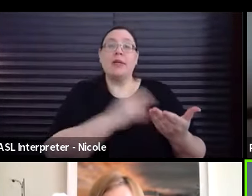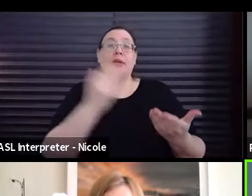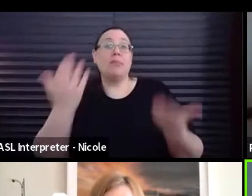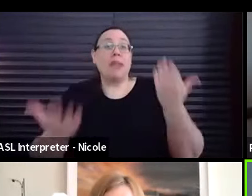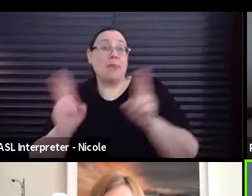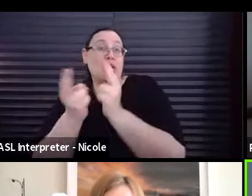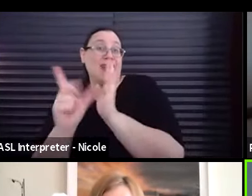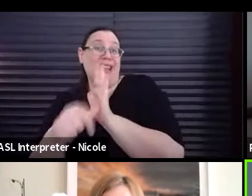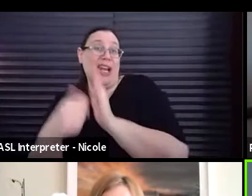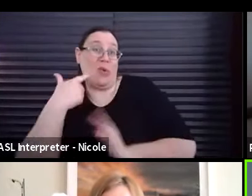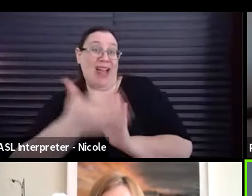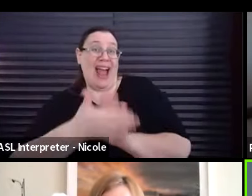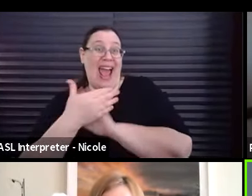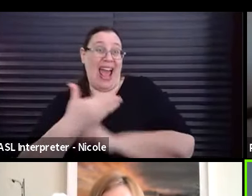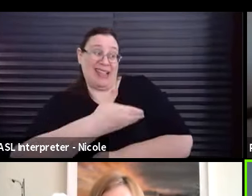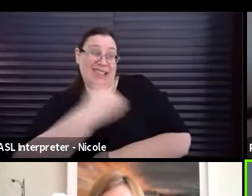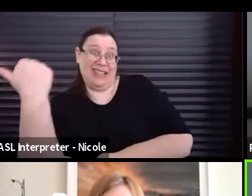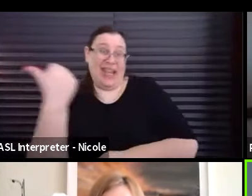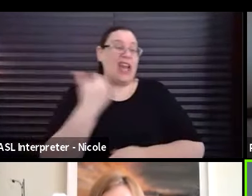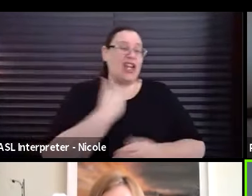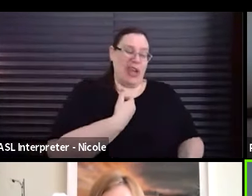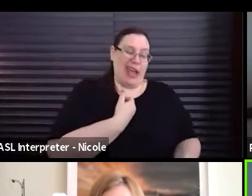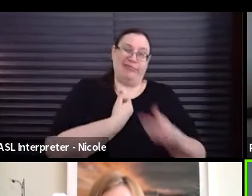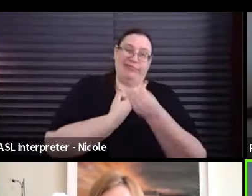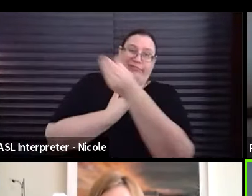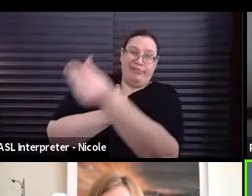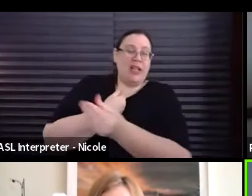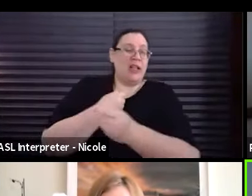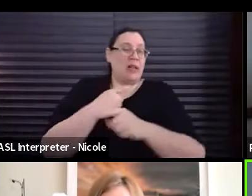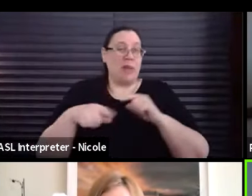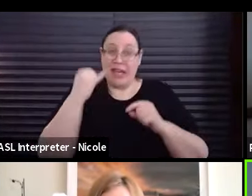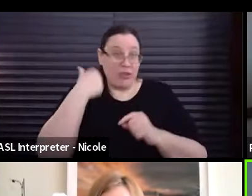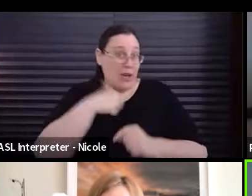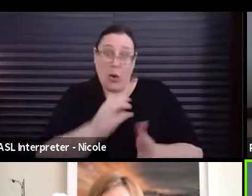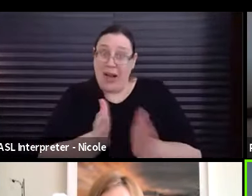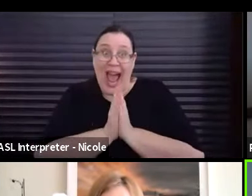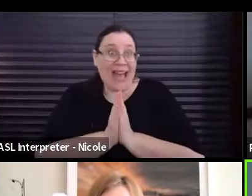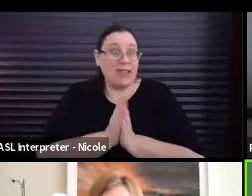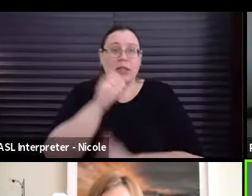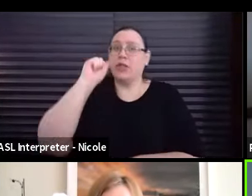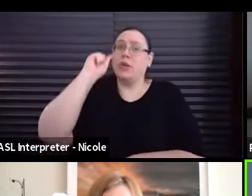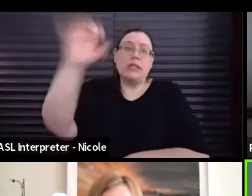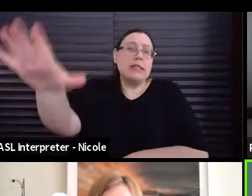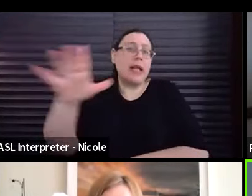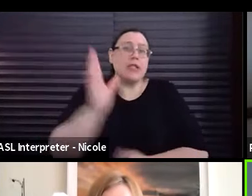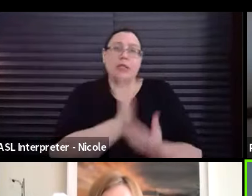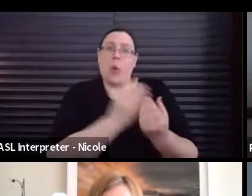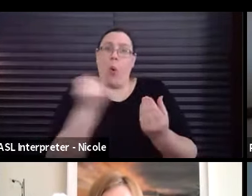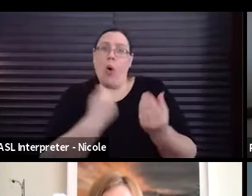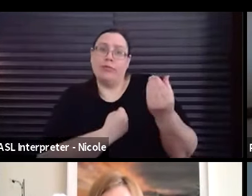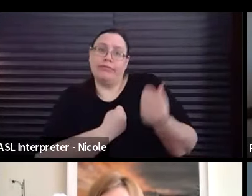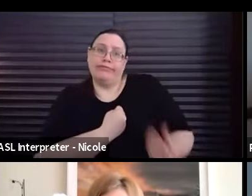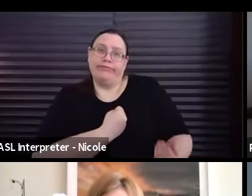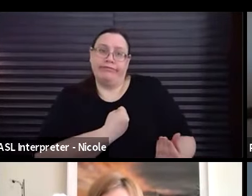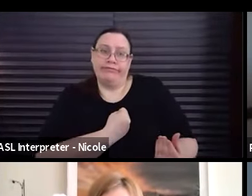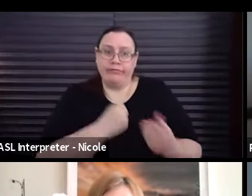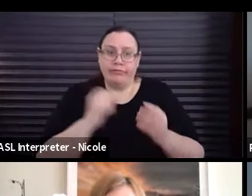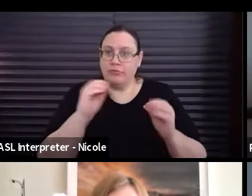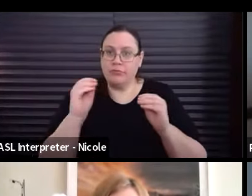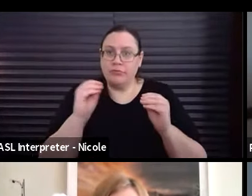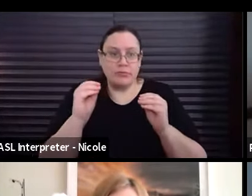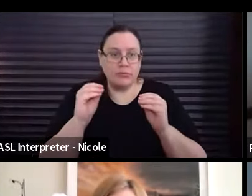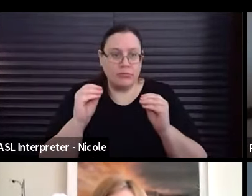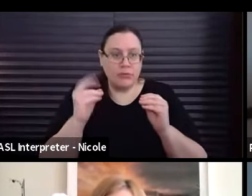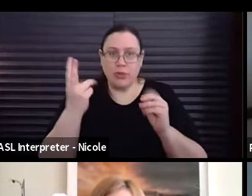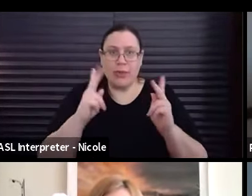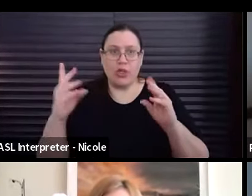we will request it. then you can go ahead and submit it, but hang on to paperwork. We don't need anything from you as soon as you're cleared. I think it is important to remember that. I'm